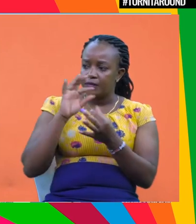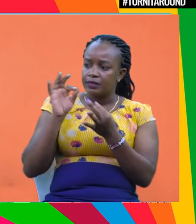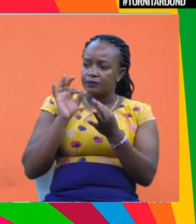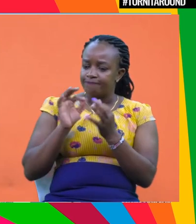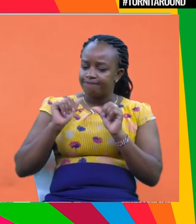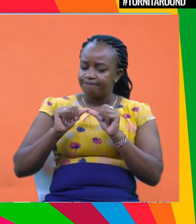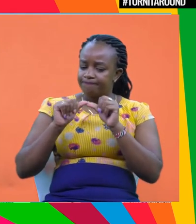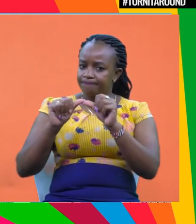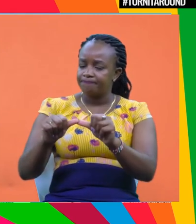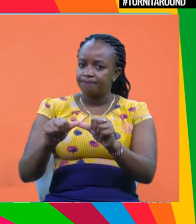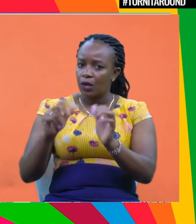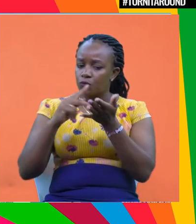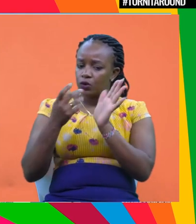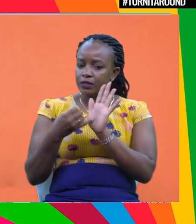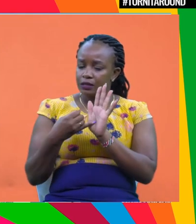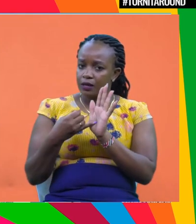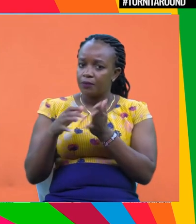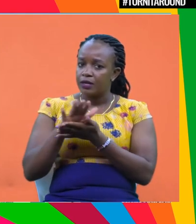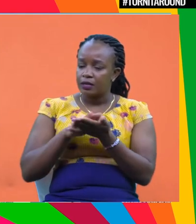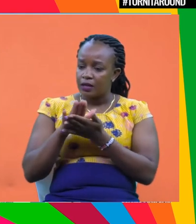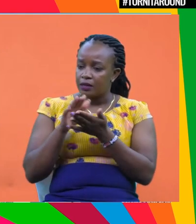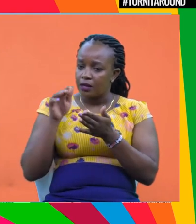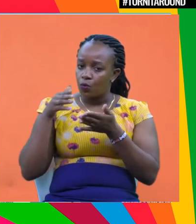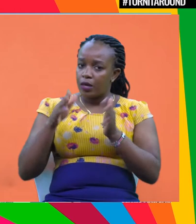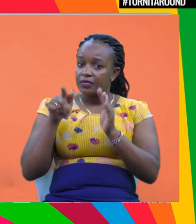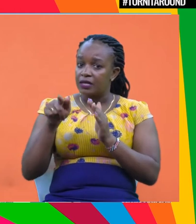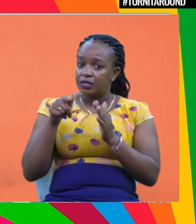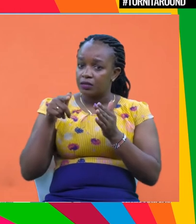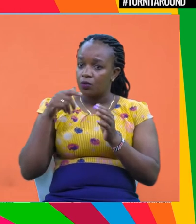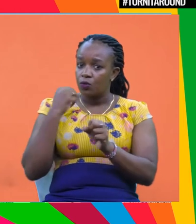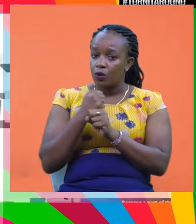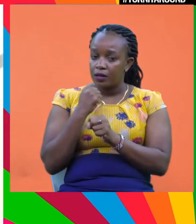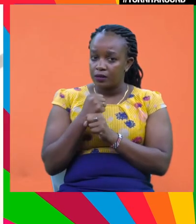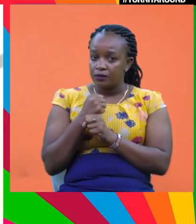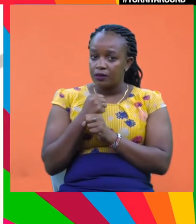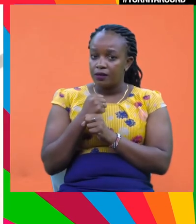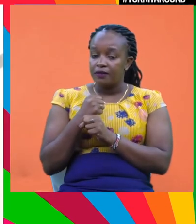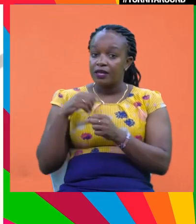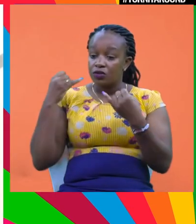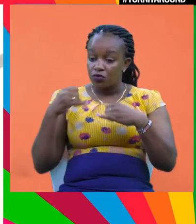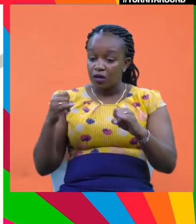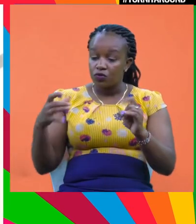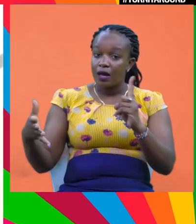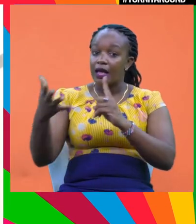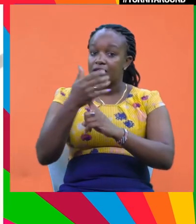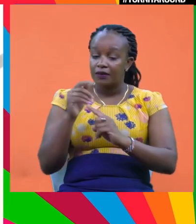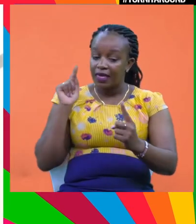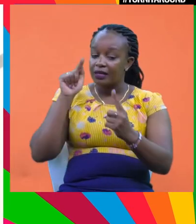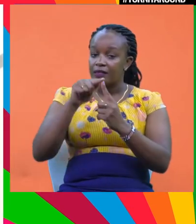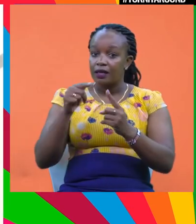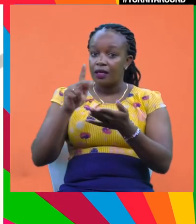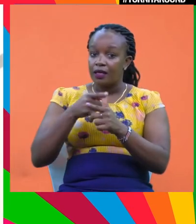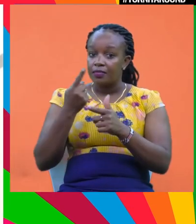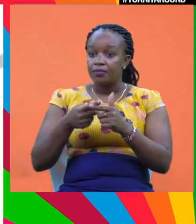sustainability projects. And basically, the way this works is if they don't hit those targets, then they have to pay additional